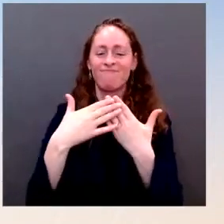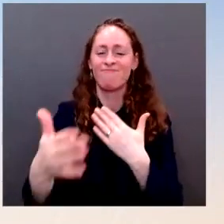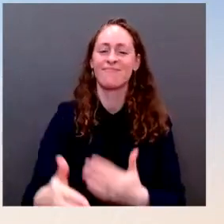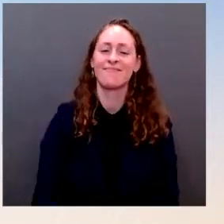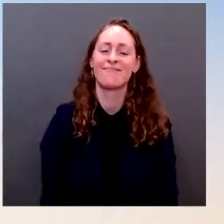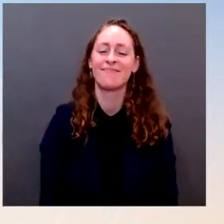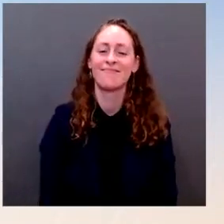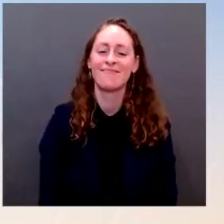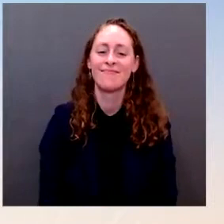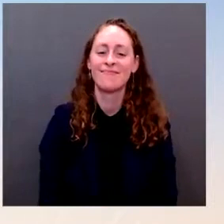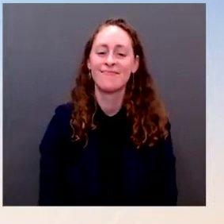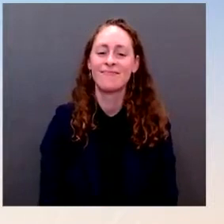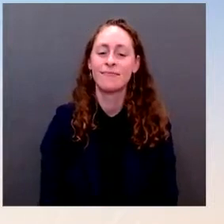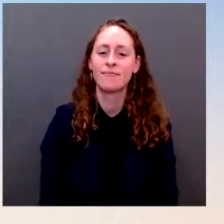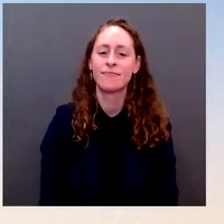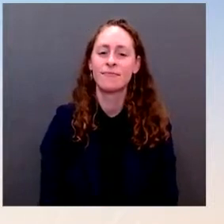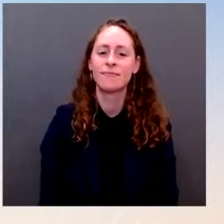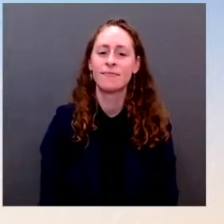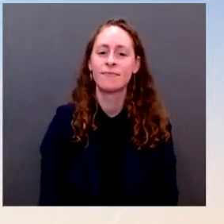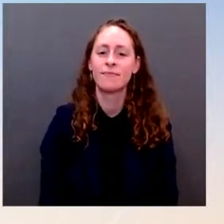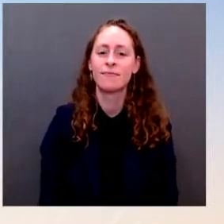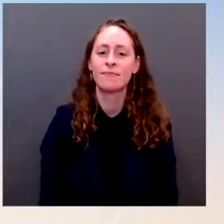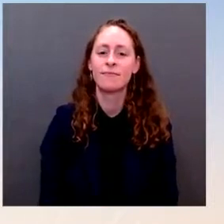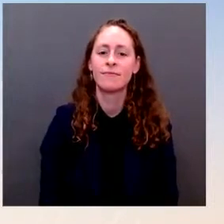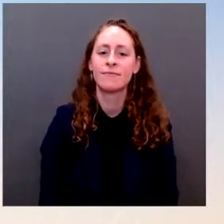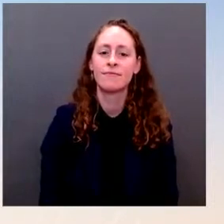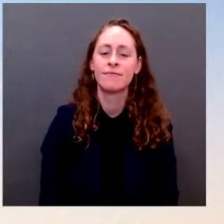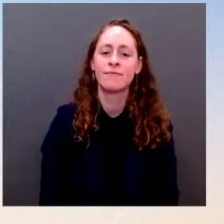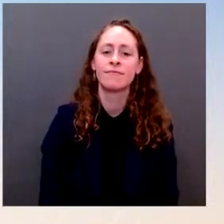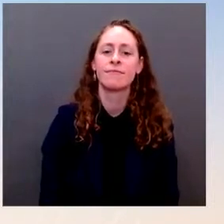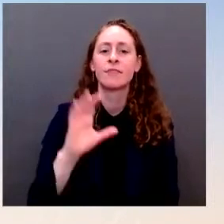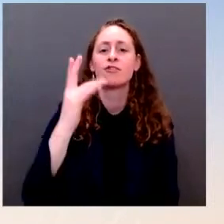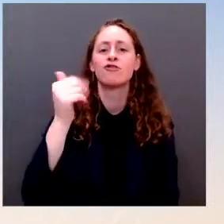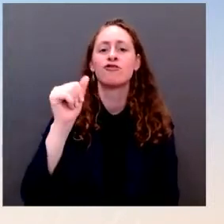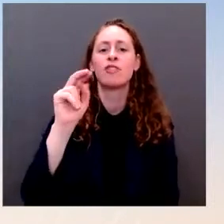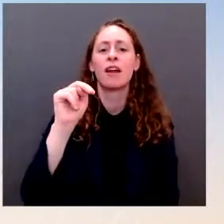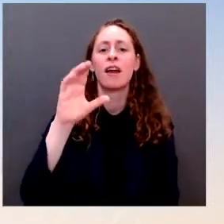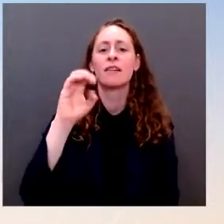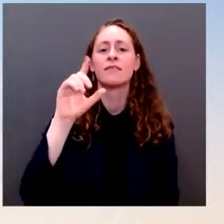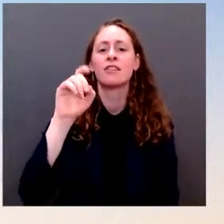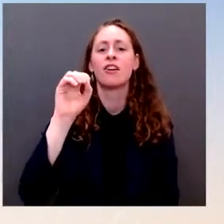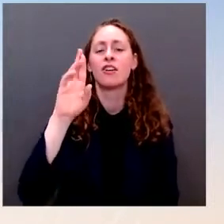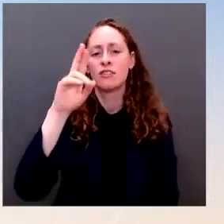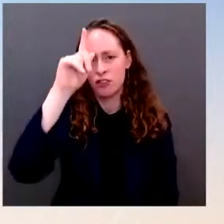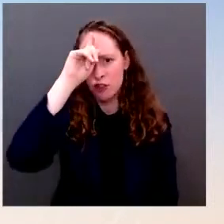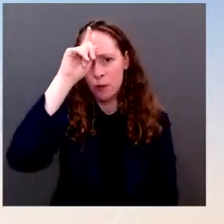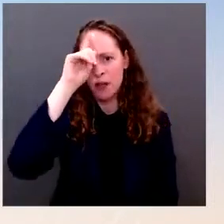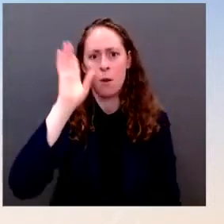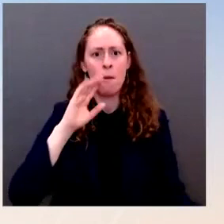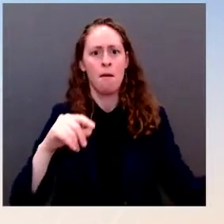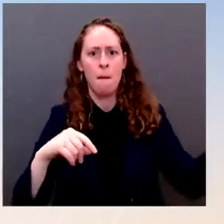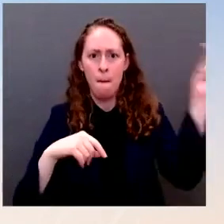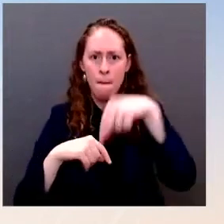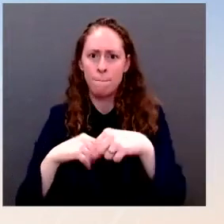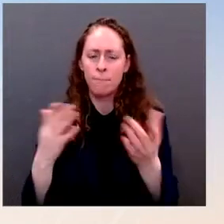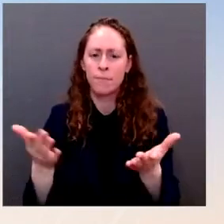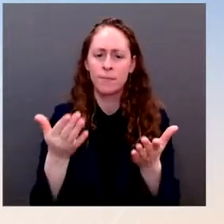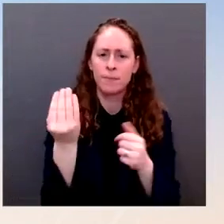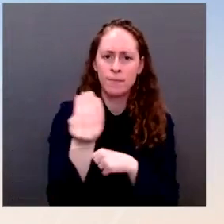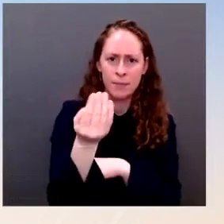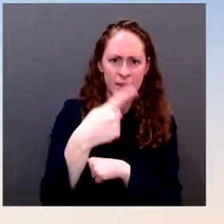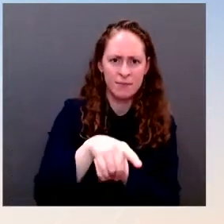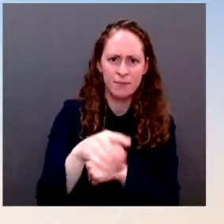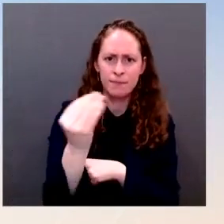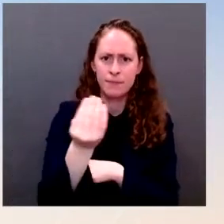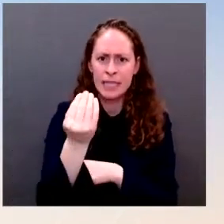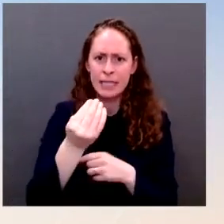of Germany to the White House, Chancellor Schultz. They will affirm the deep and enduring ties with- between the United States and Germany and discuss